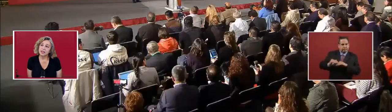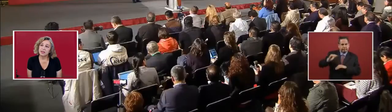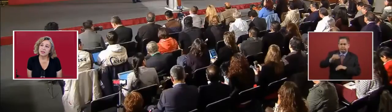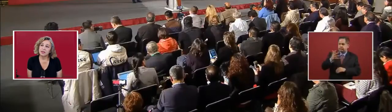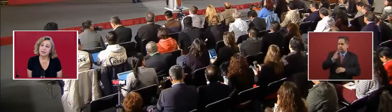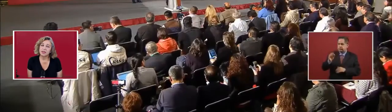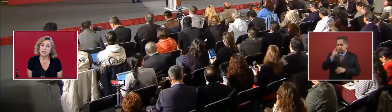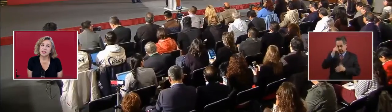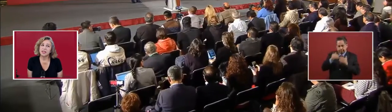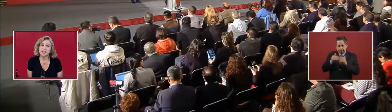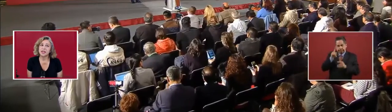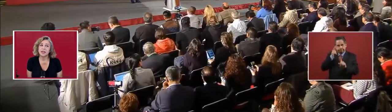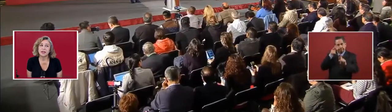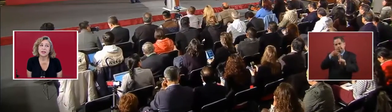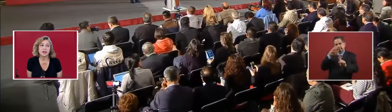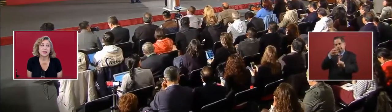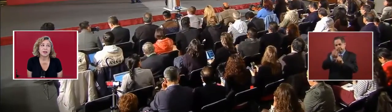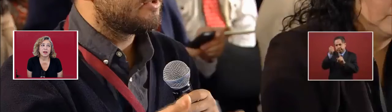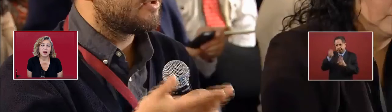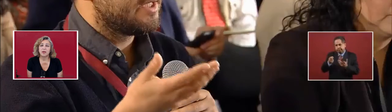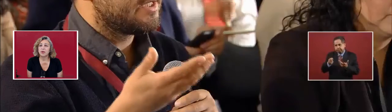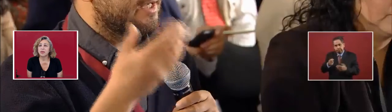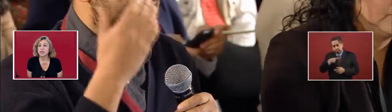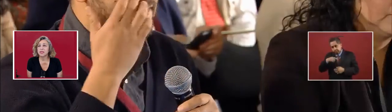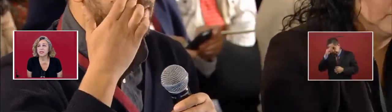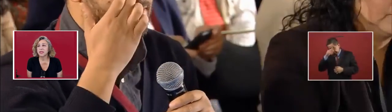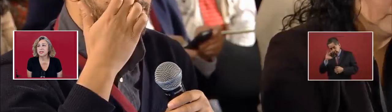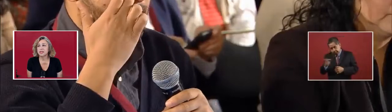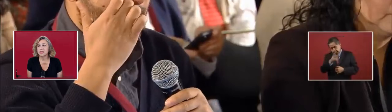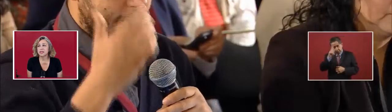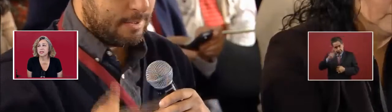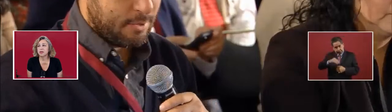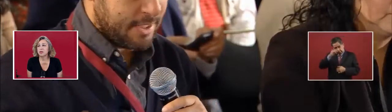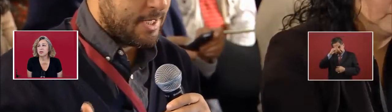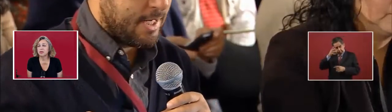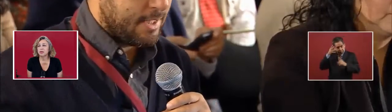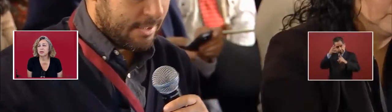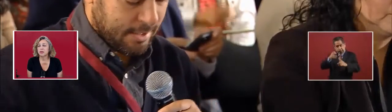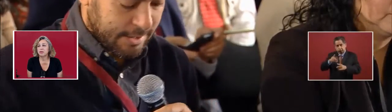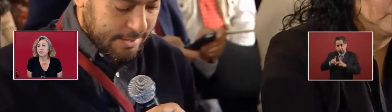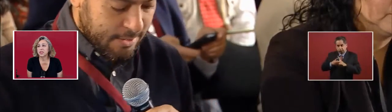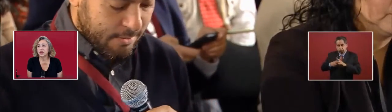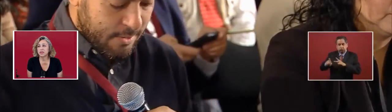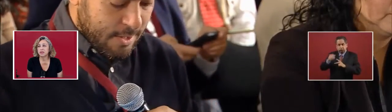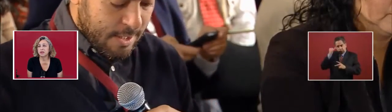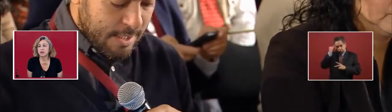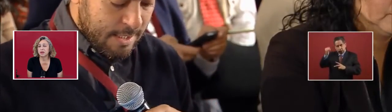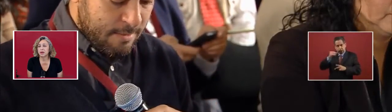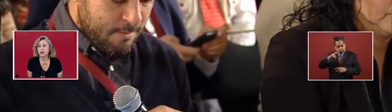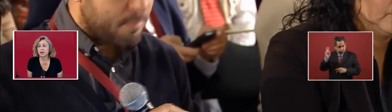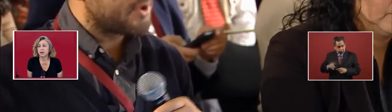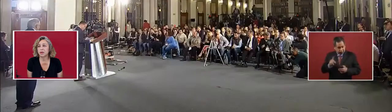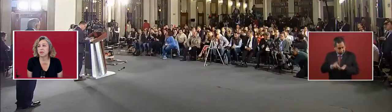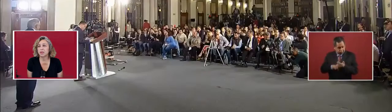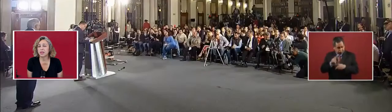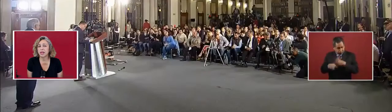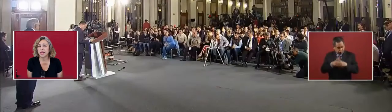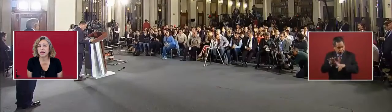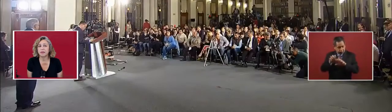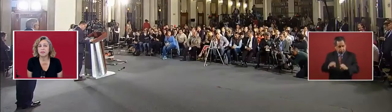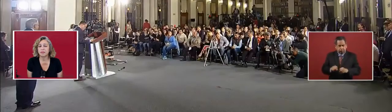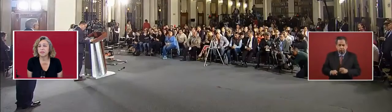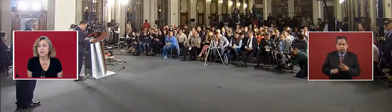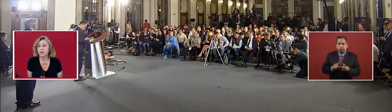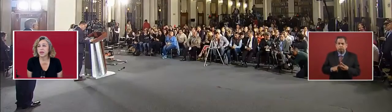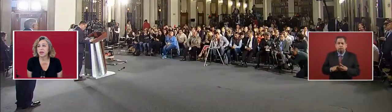So there's... he's saying how realistic is this goal, original goal that